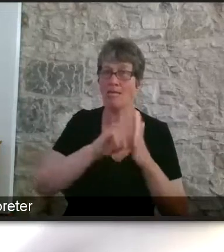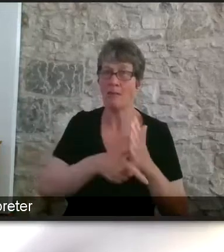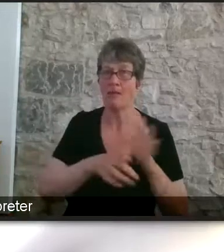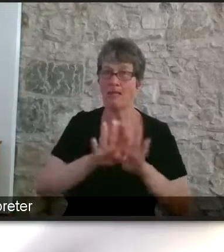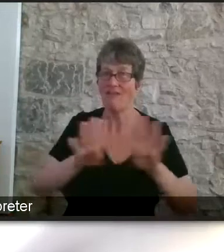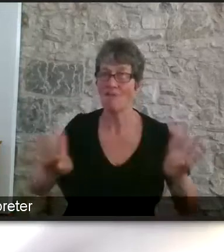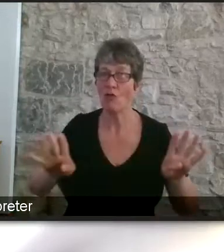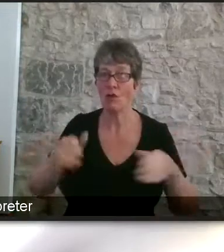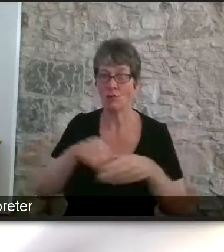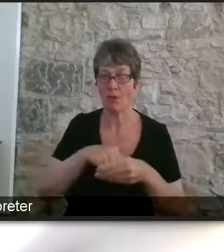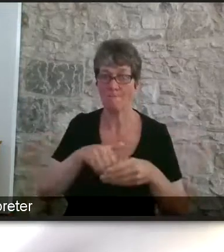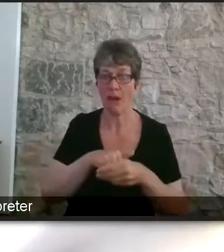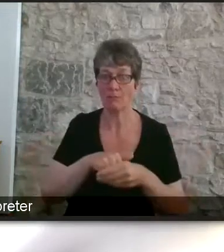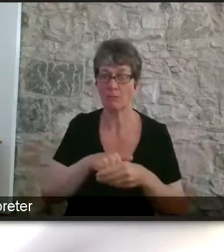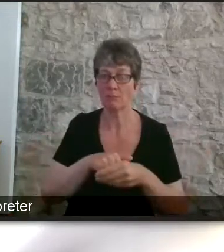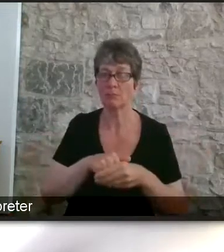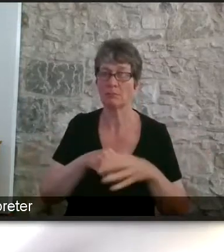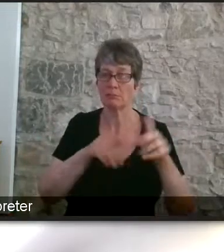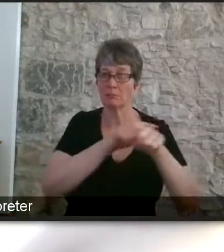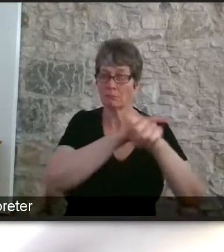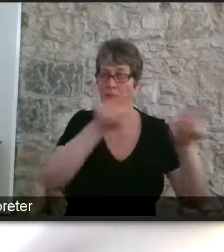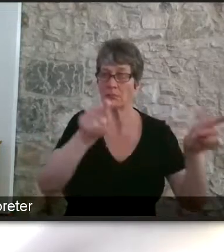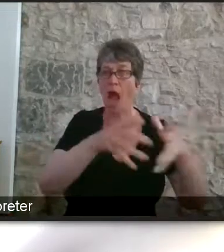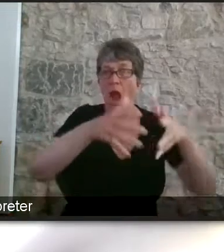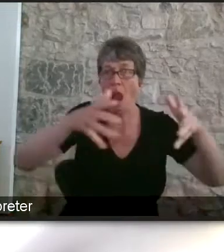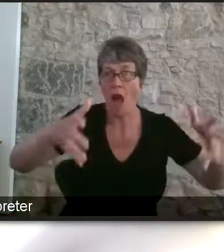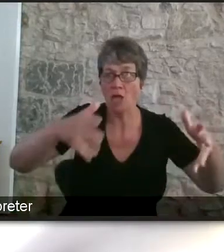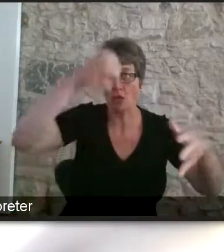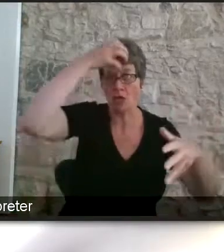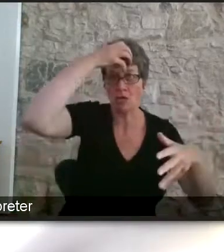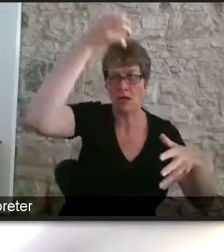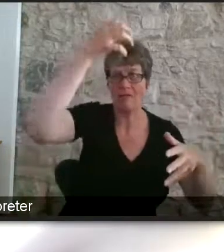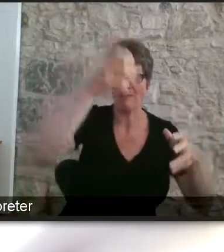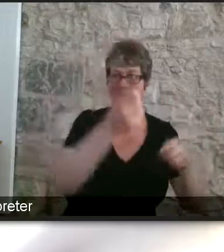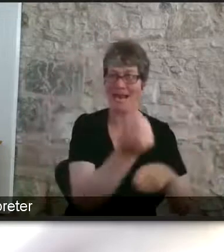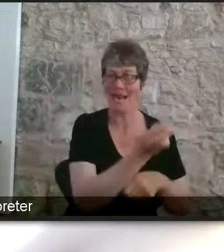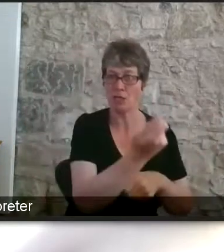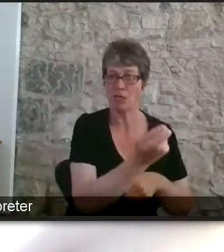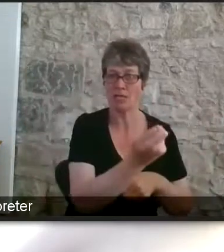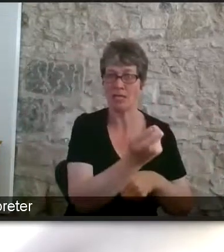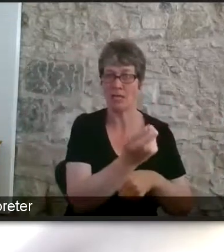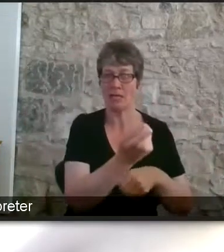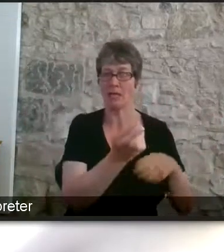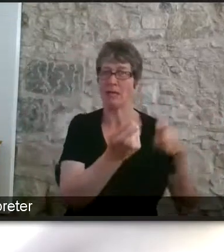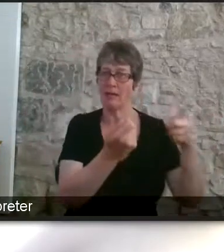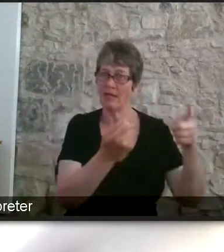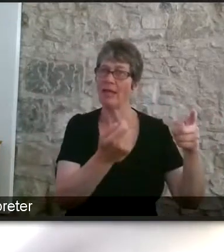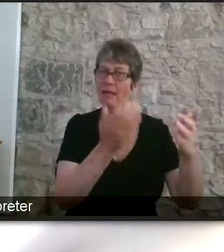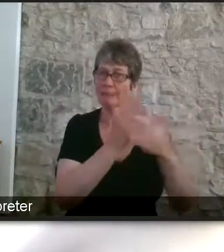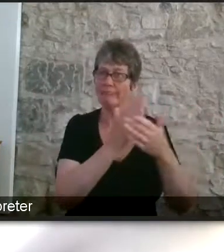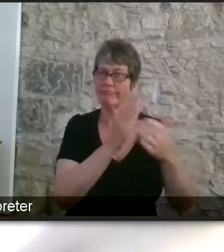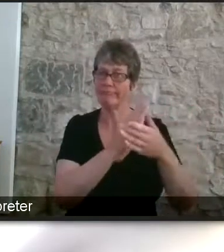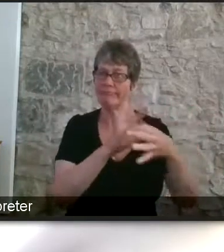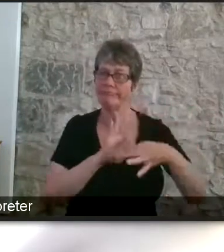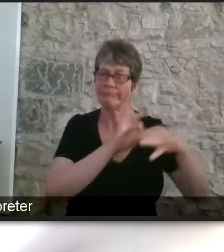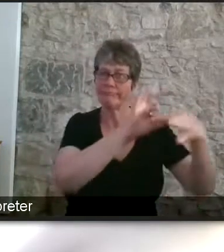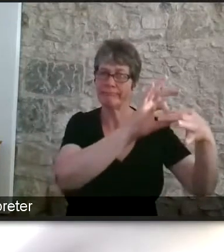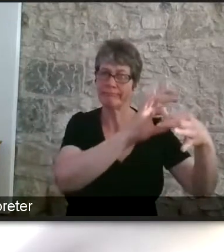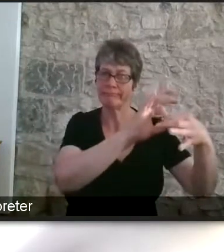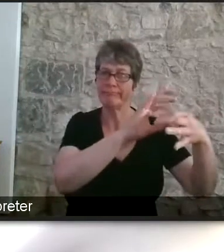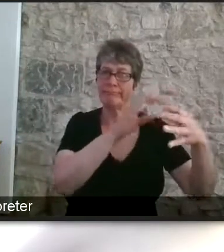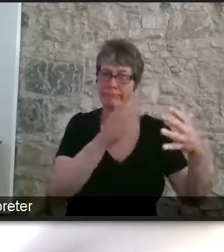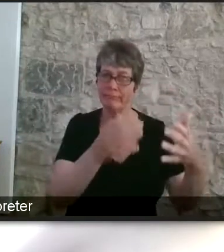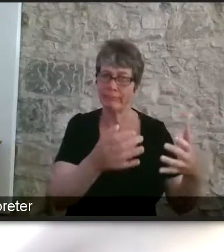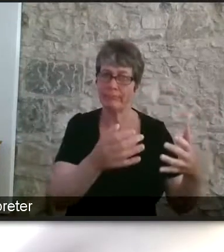large side they're large corporates large government agencies very much so disabled people's voices in ergs or staff